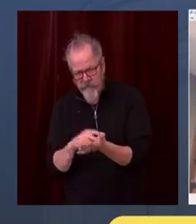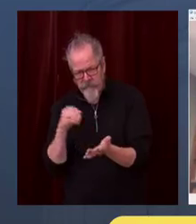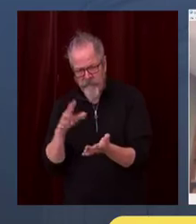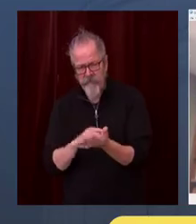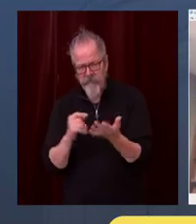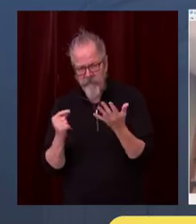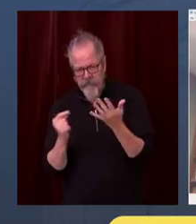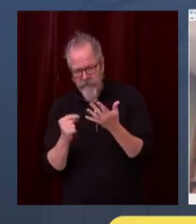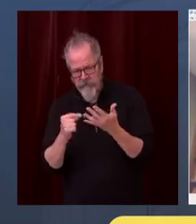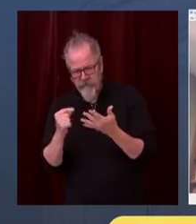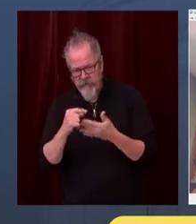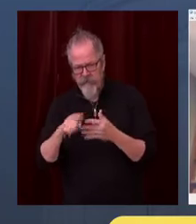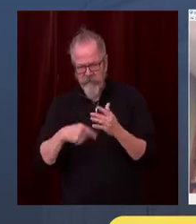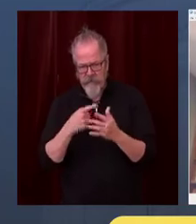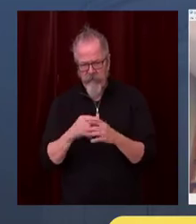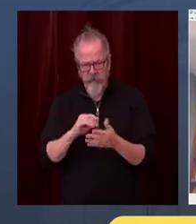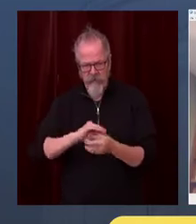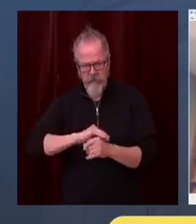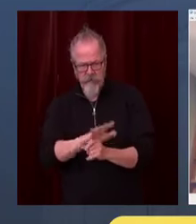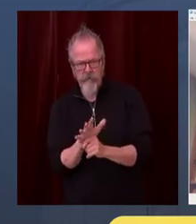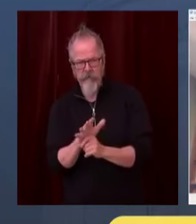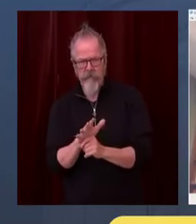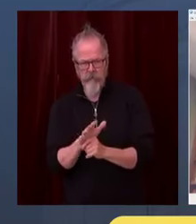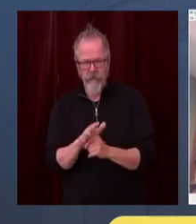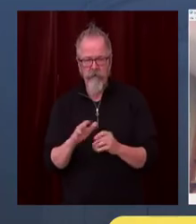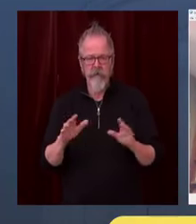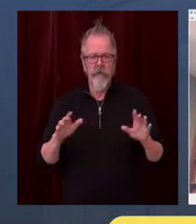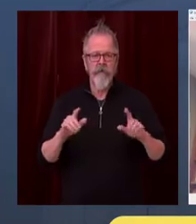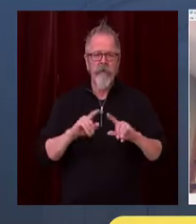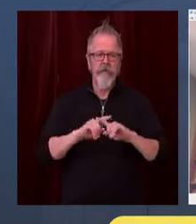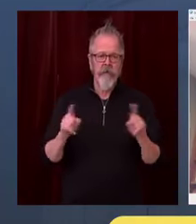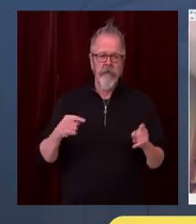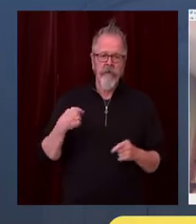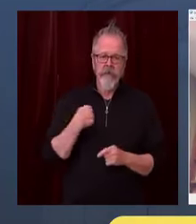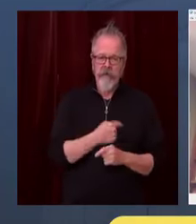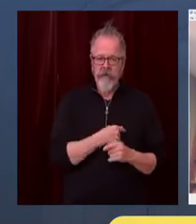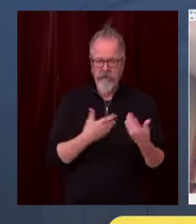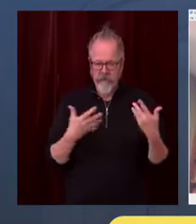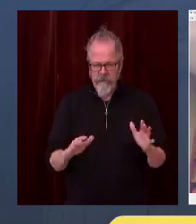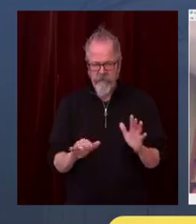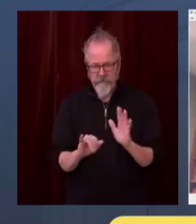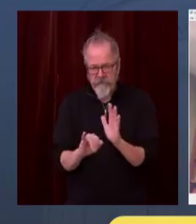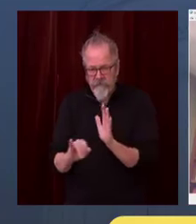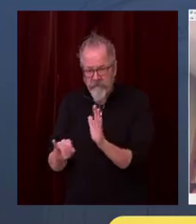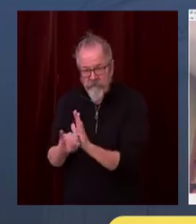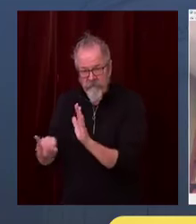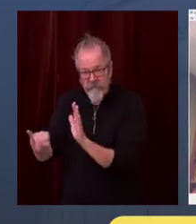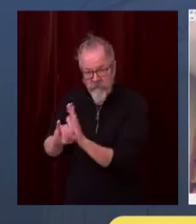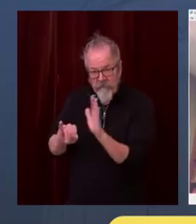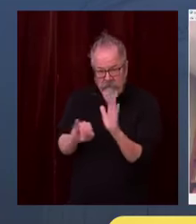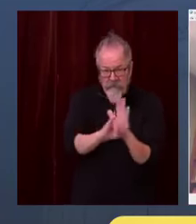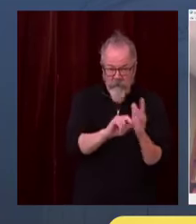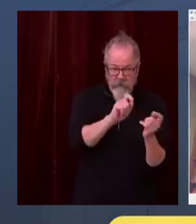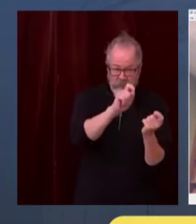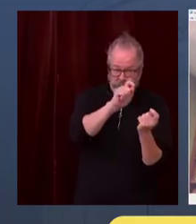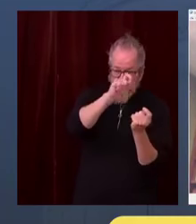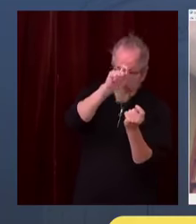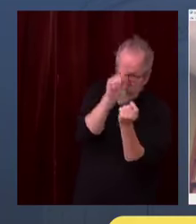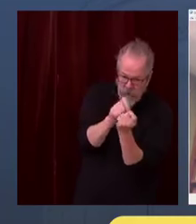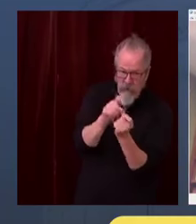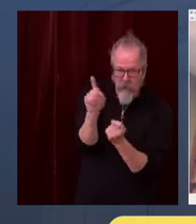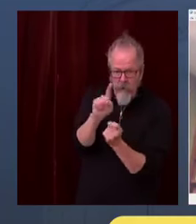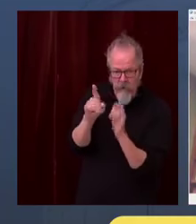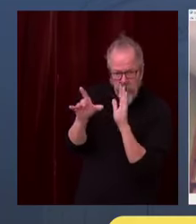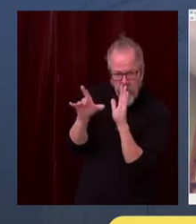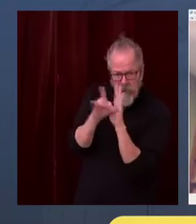and this problem is not unique to Washington State. When we interview cases, it's often difficult to determine with certainty